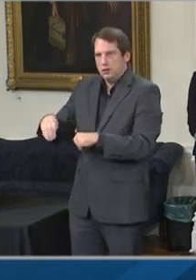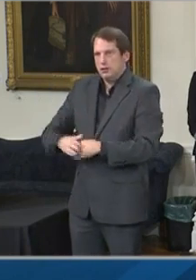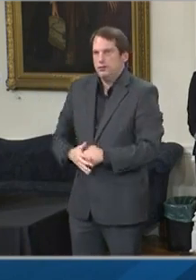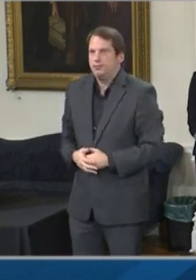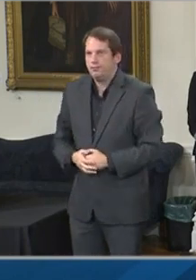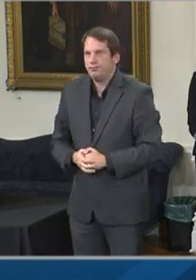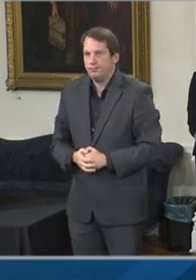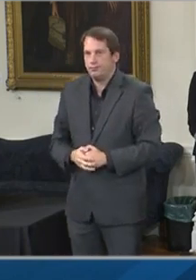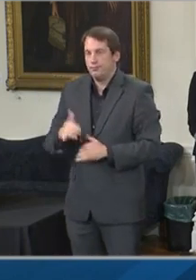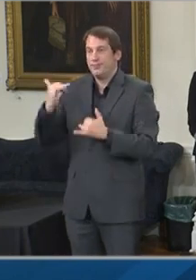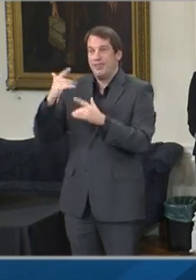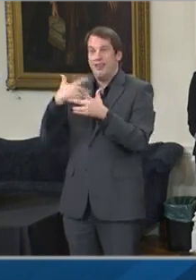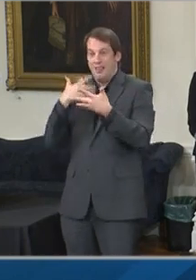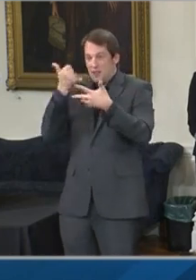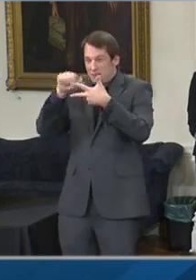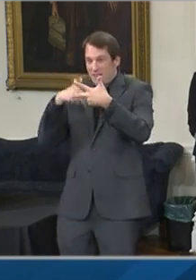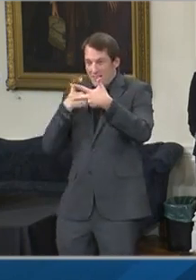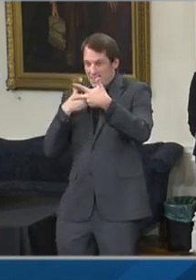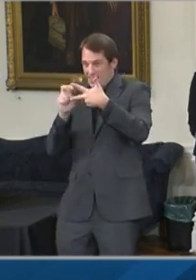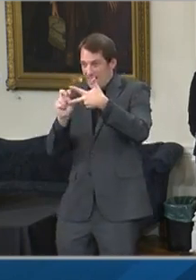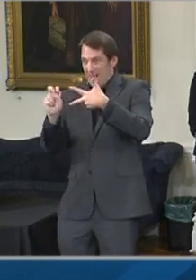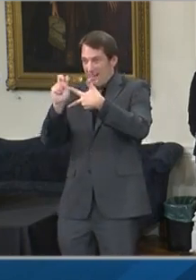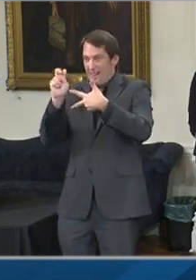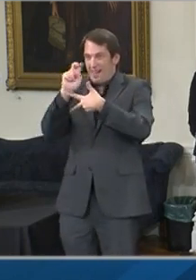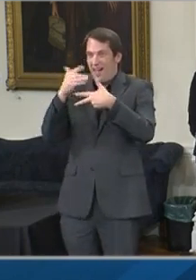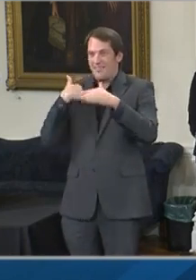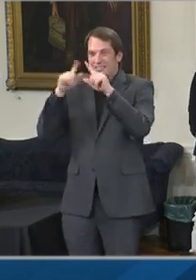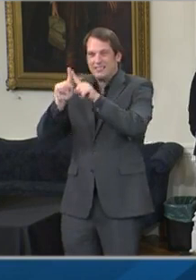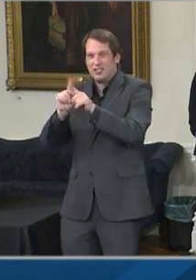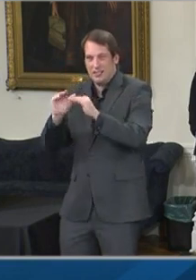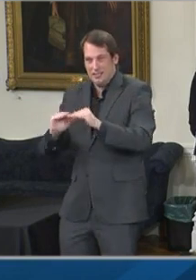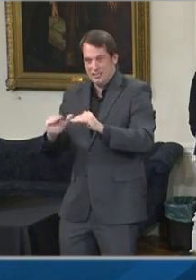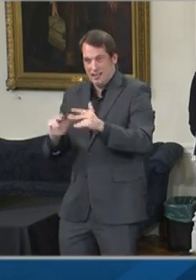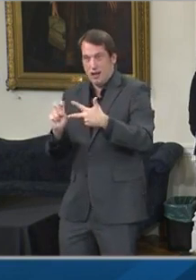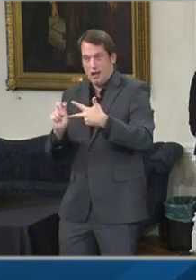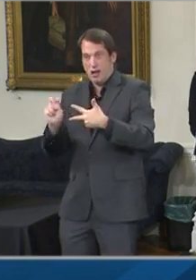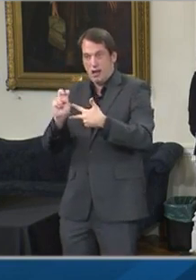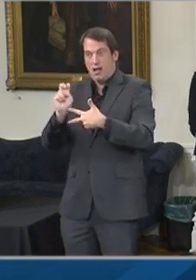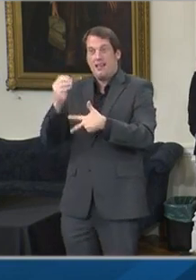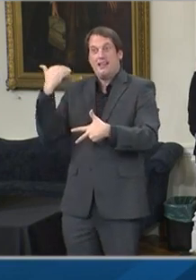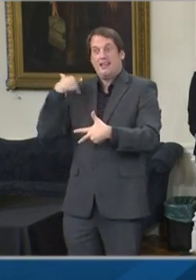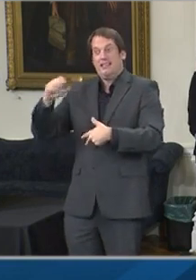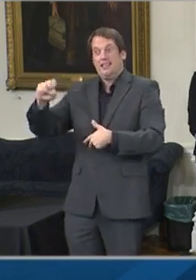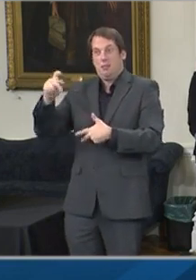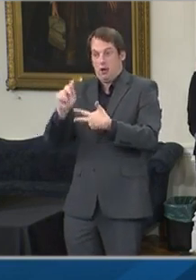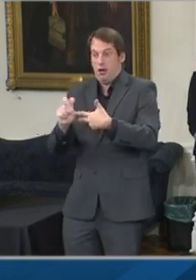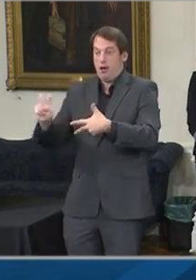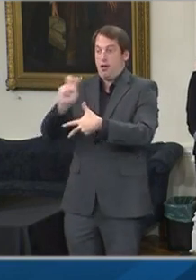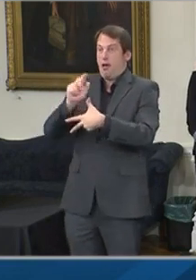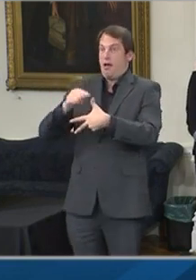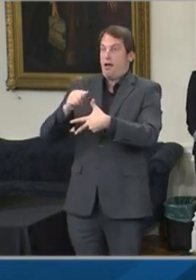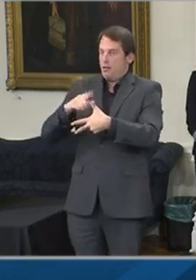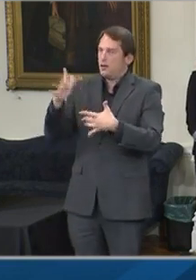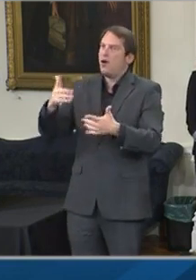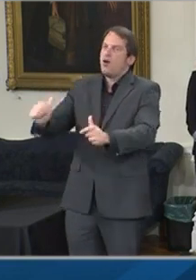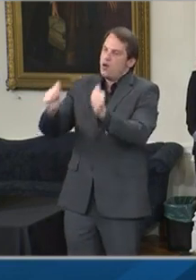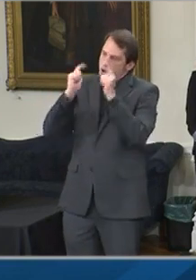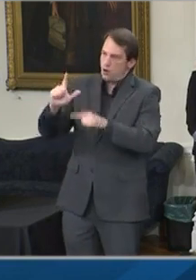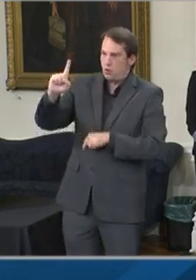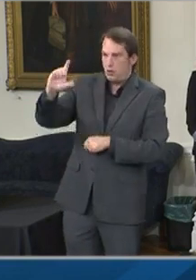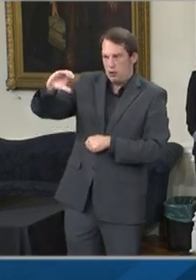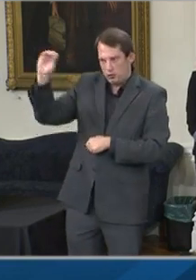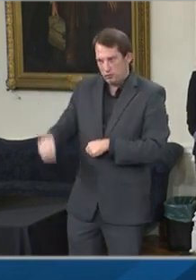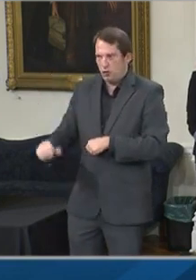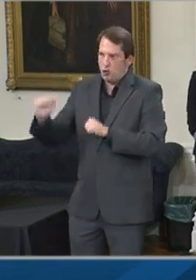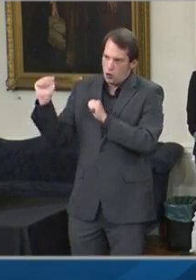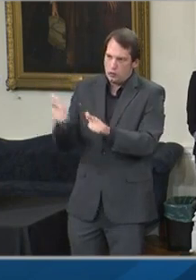plan when all businesses were able to safely reopen in our state. We have now added and